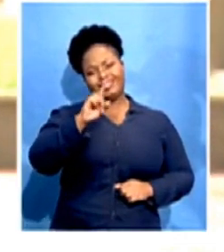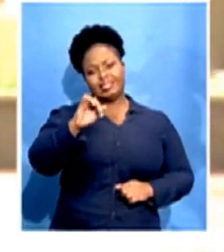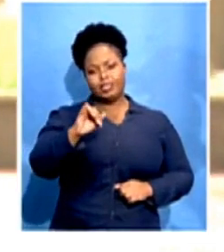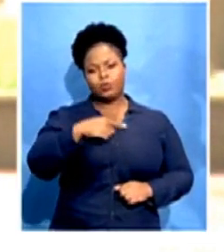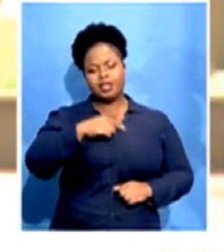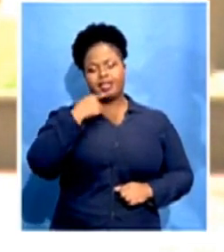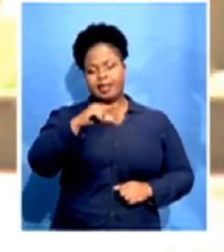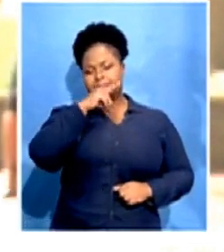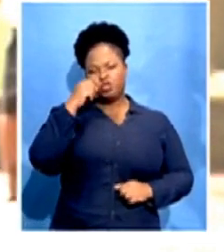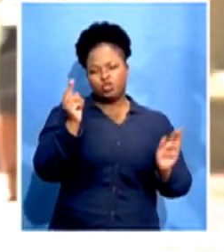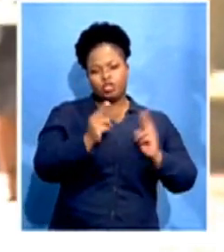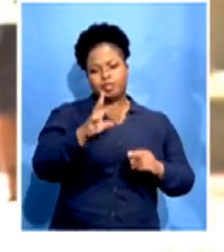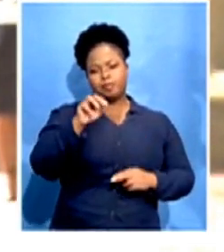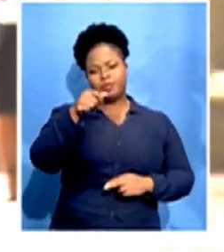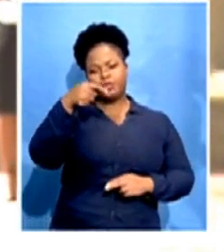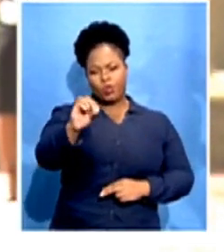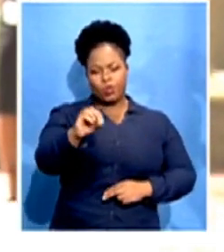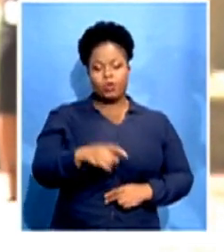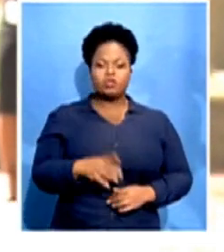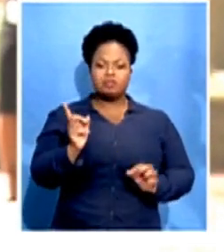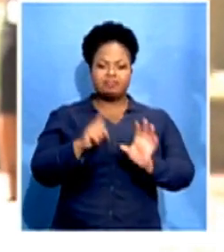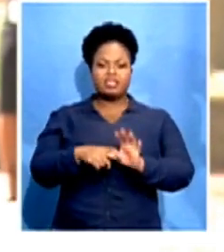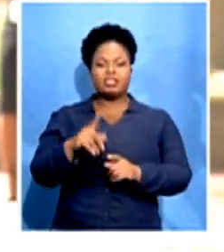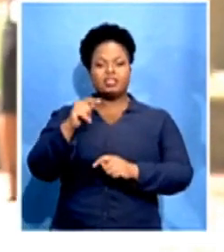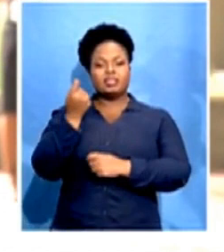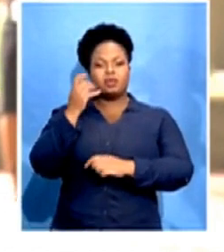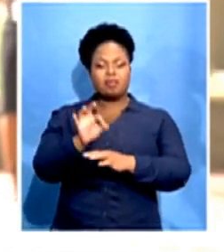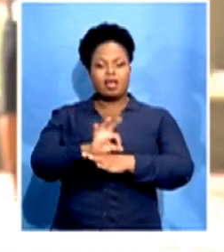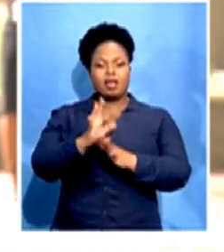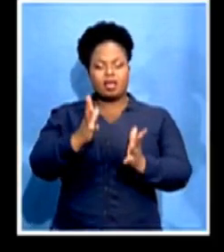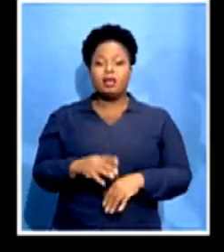town planner in 2006, so he's been with us for five years.